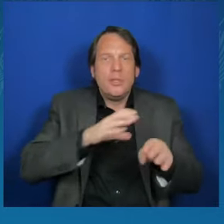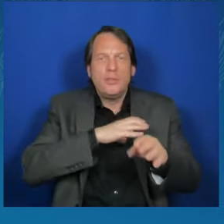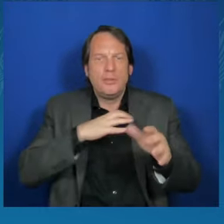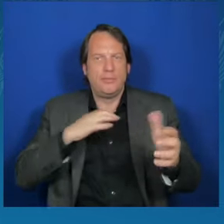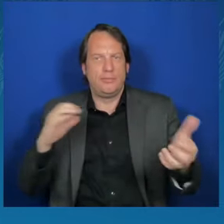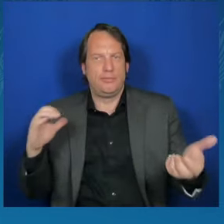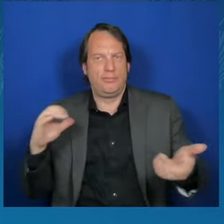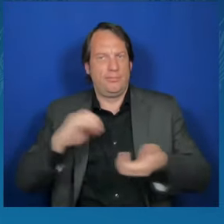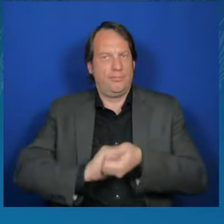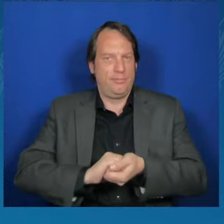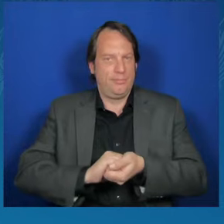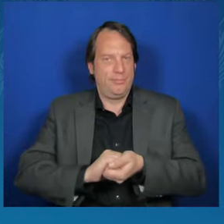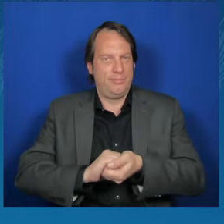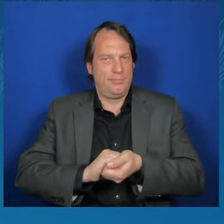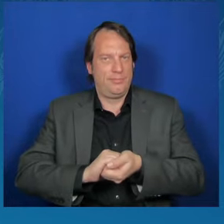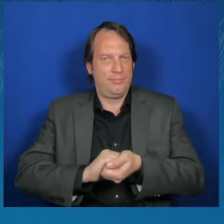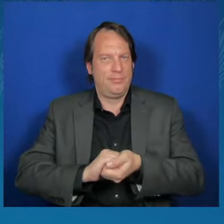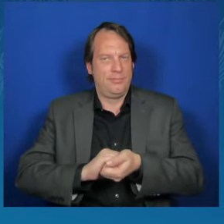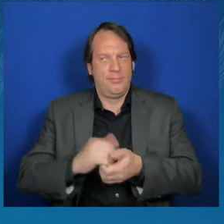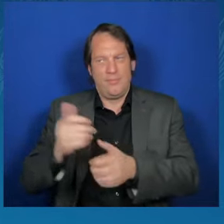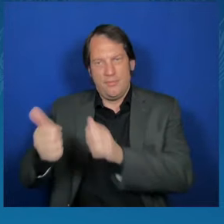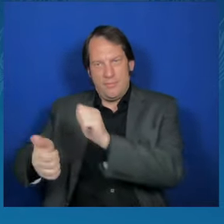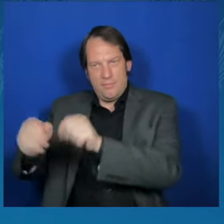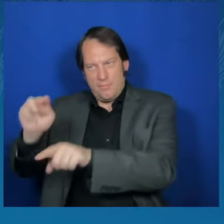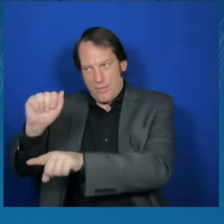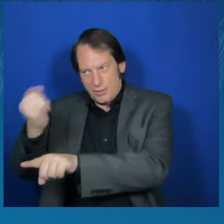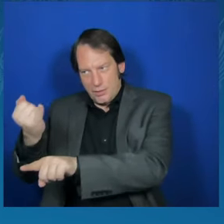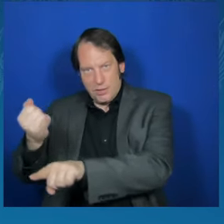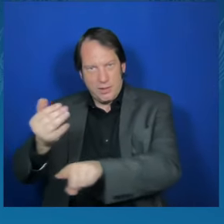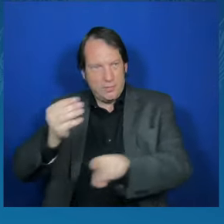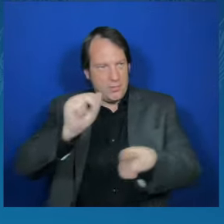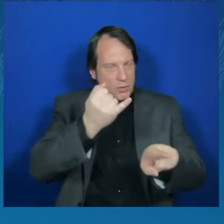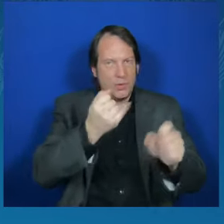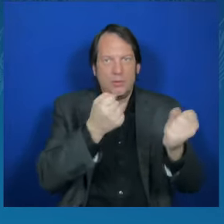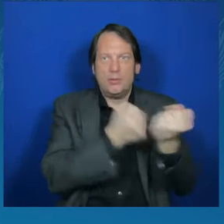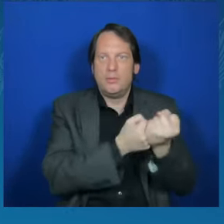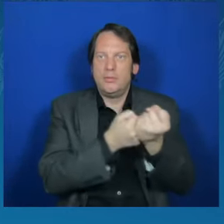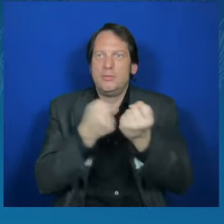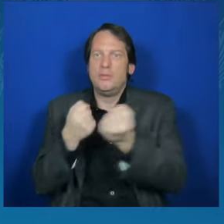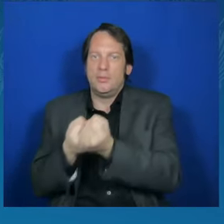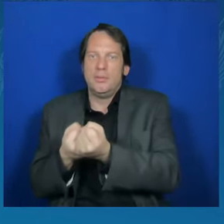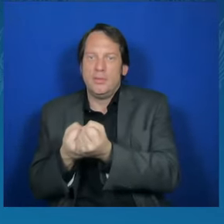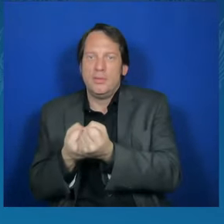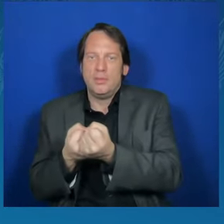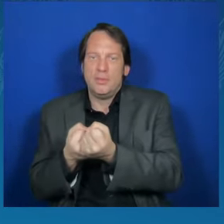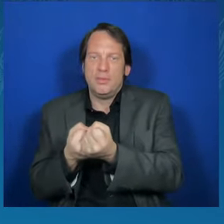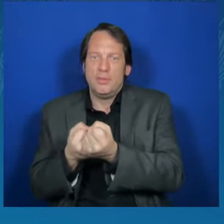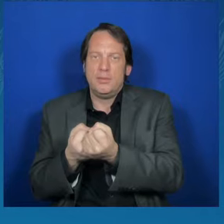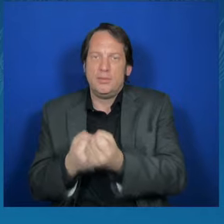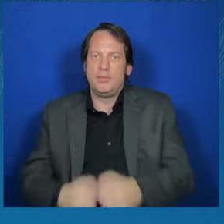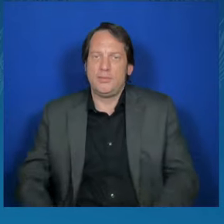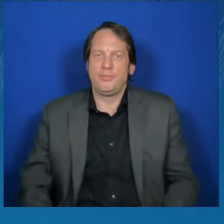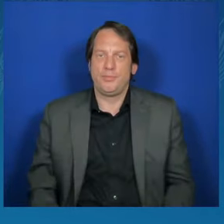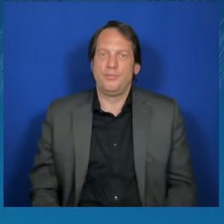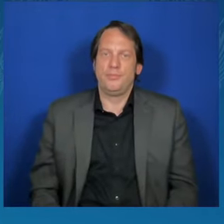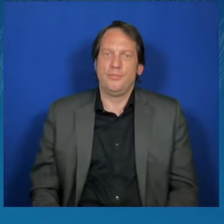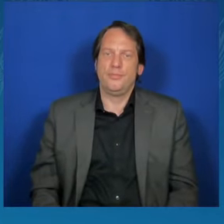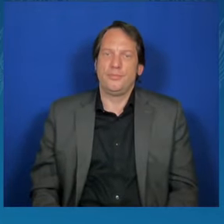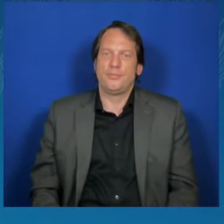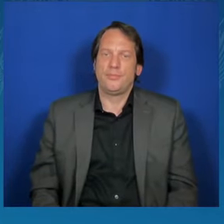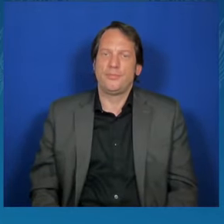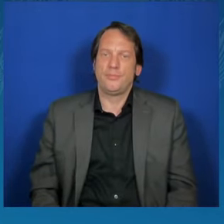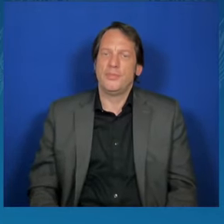it is my full belief that were the supplemental package, the security package to make it to the floor of the House of Representatives,